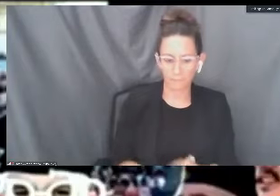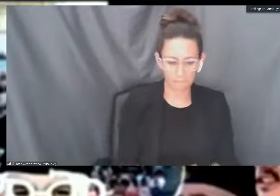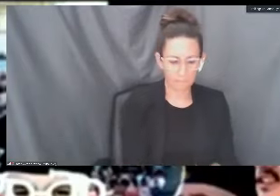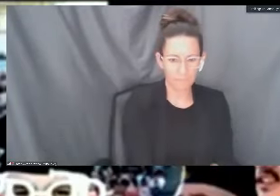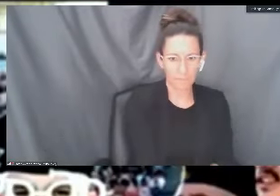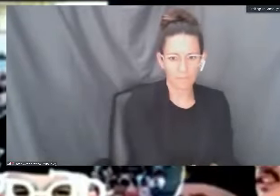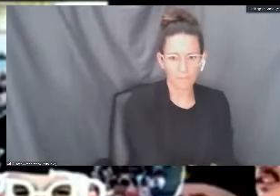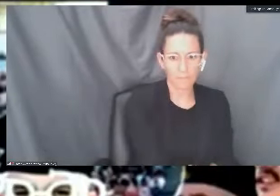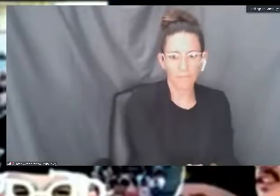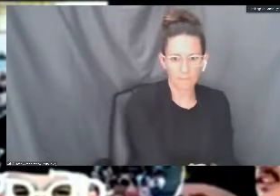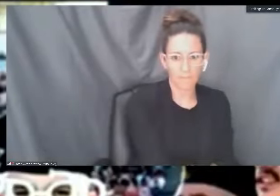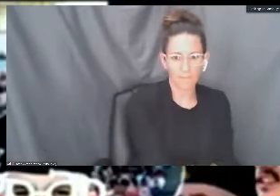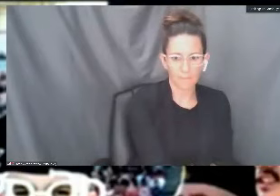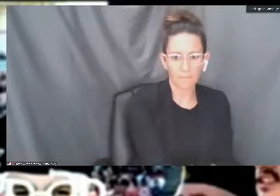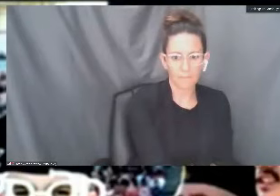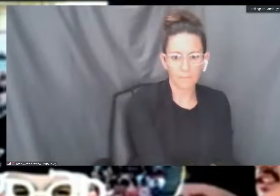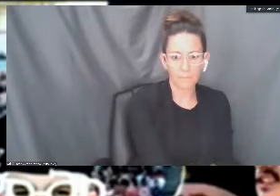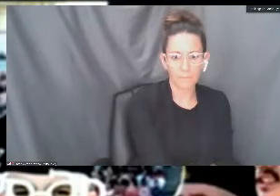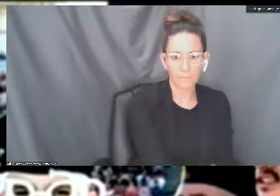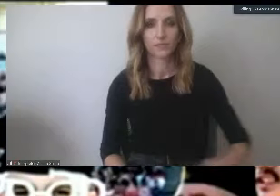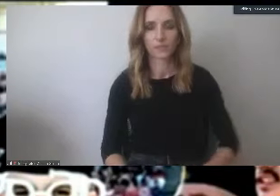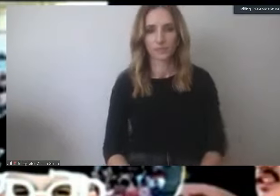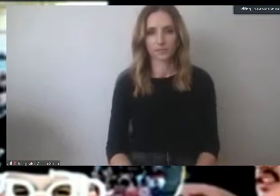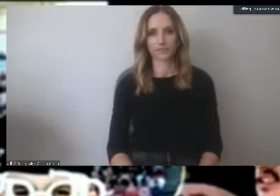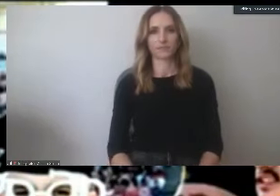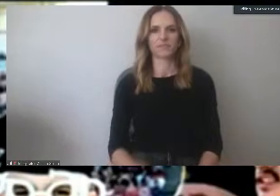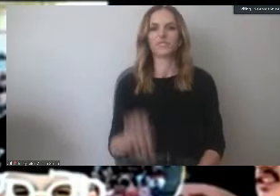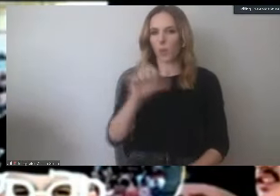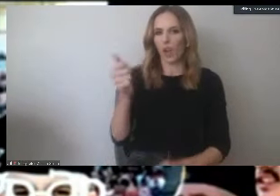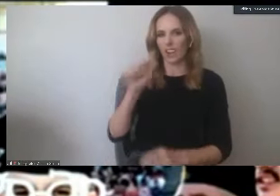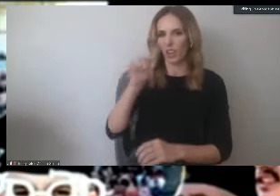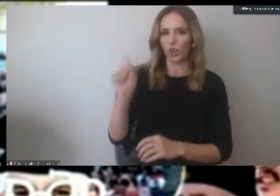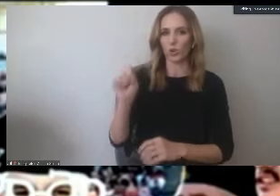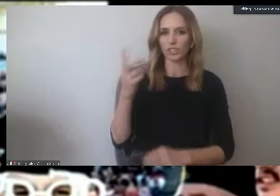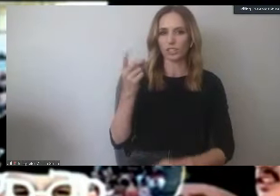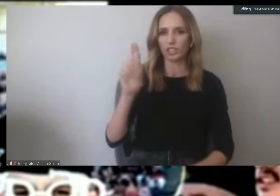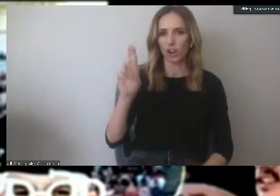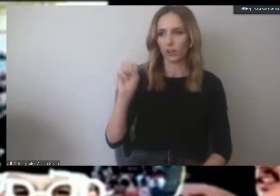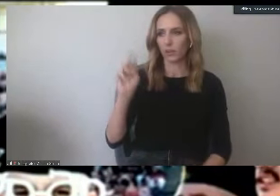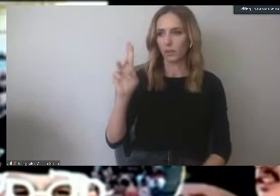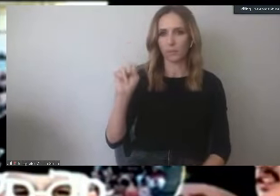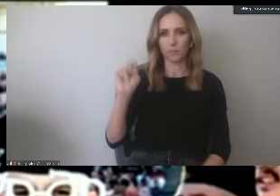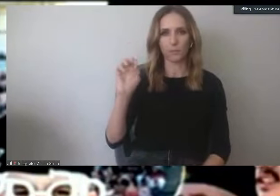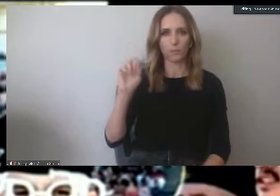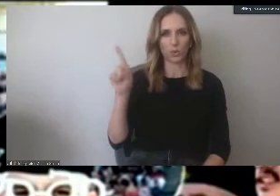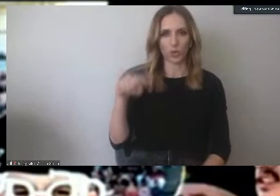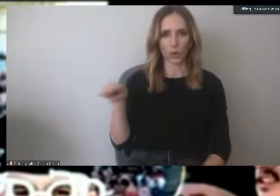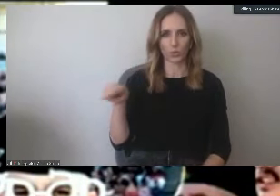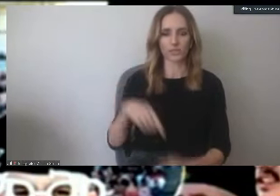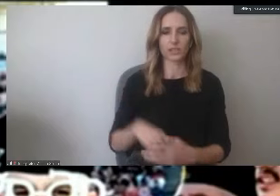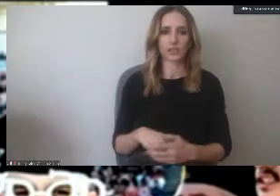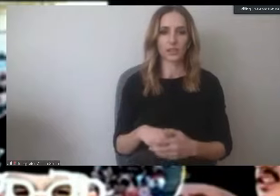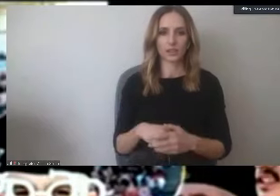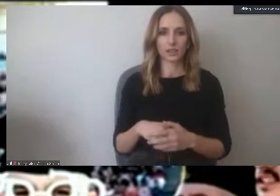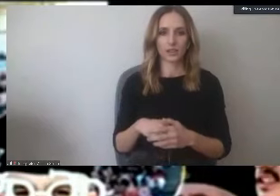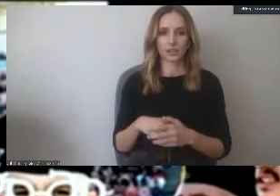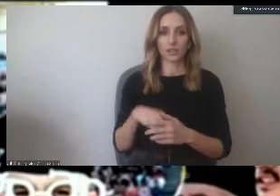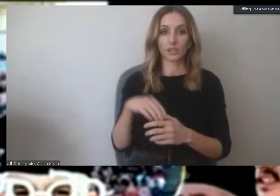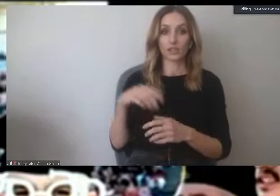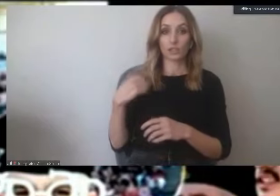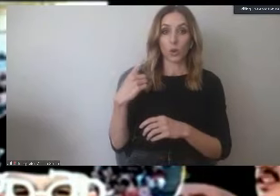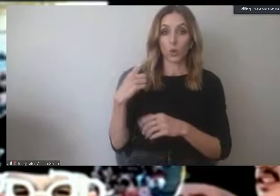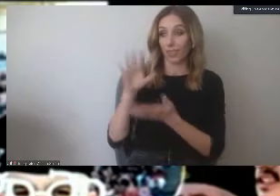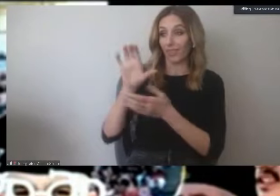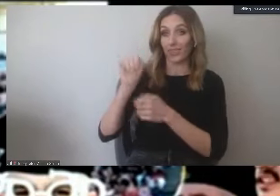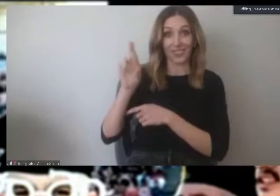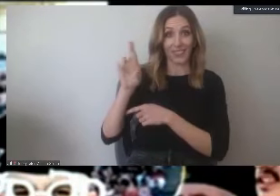Thank you. I will follow up with another question Dr. Munoz has to do with work work study allocations from the CARES Act, which